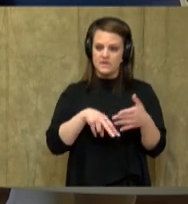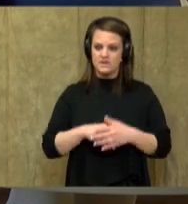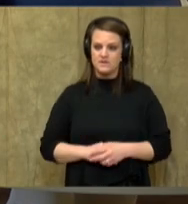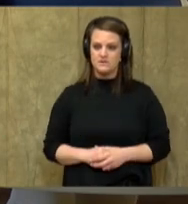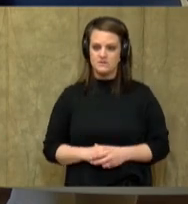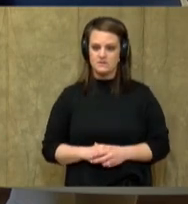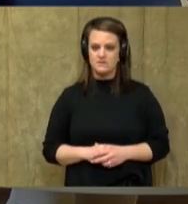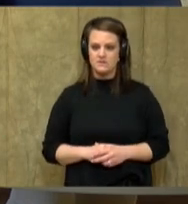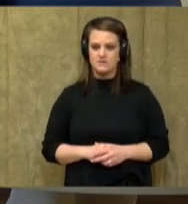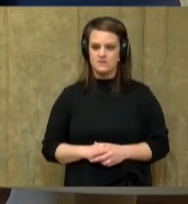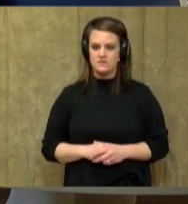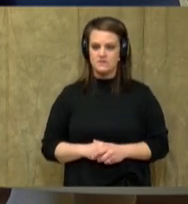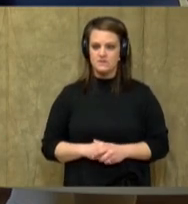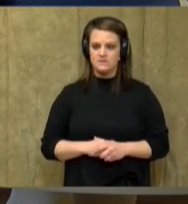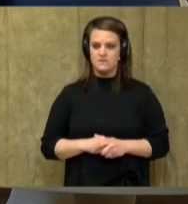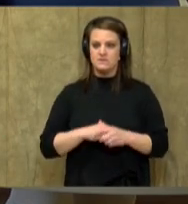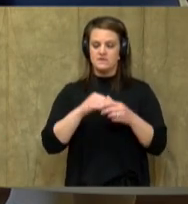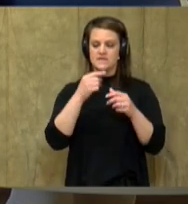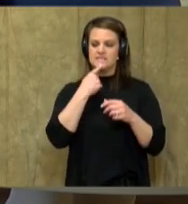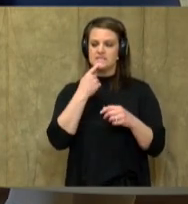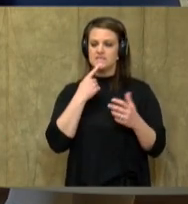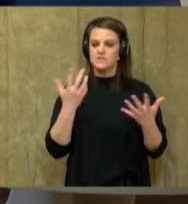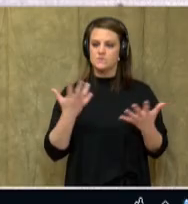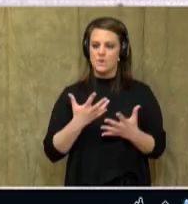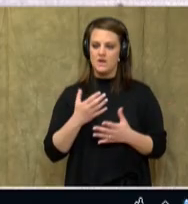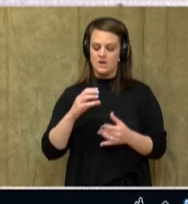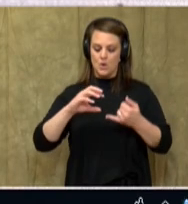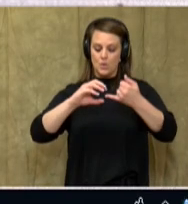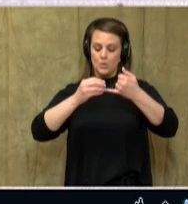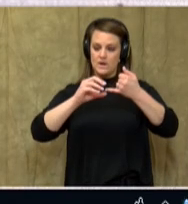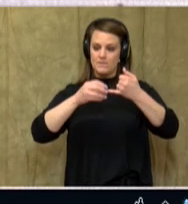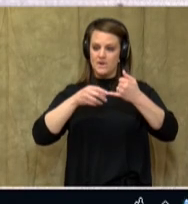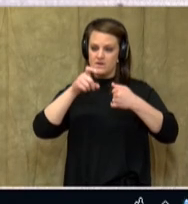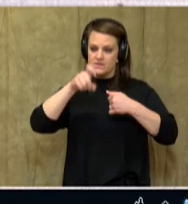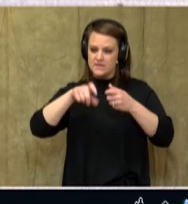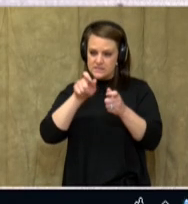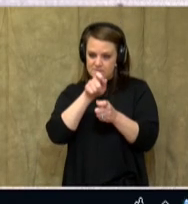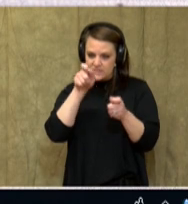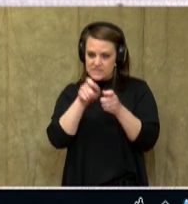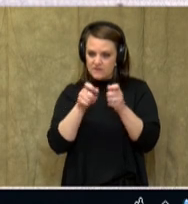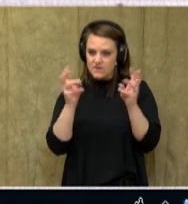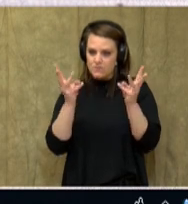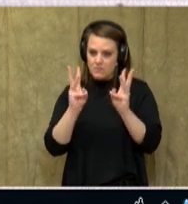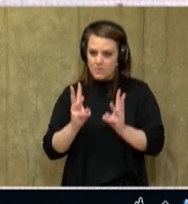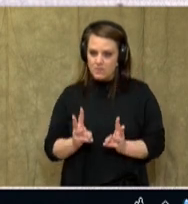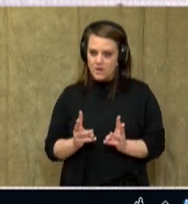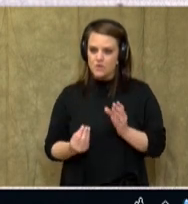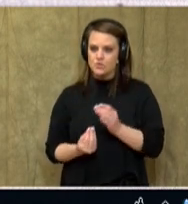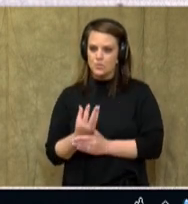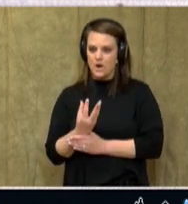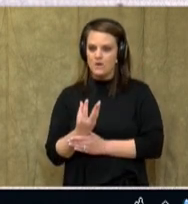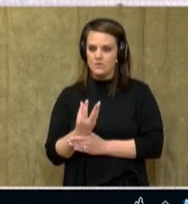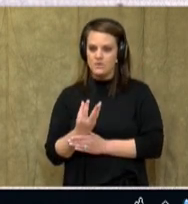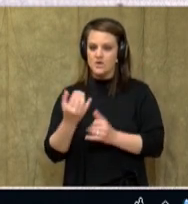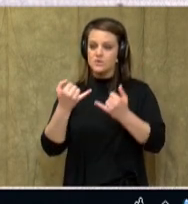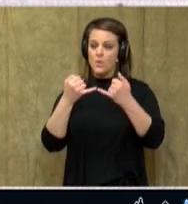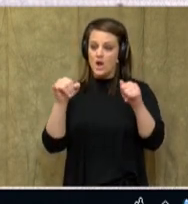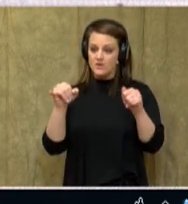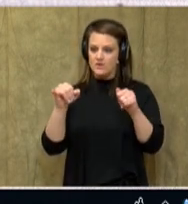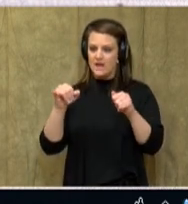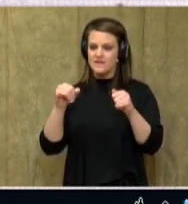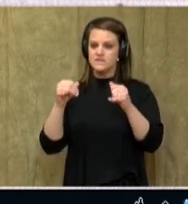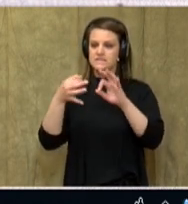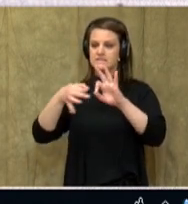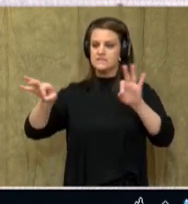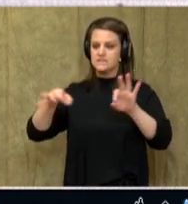here, our close reading portion. It says, cranberries need specific conditions to grow. Underline two sentences